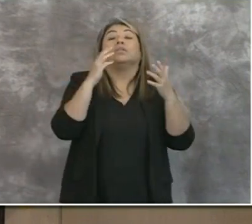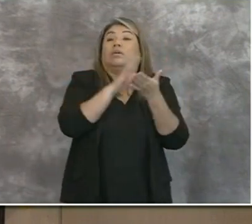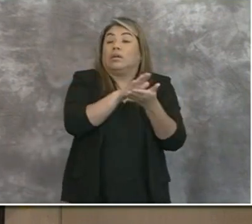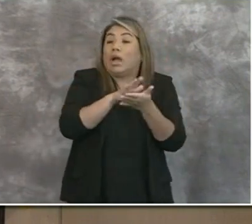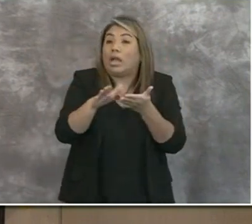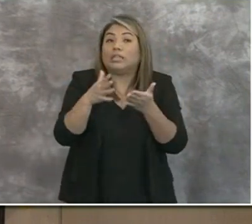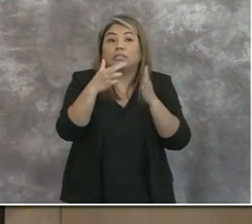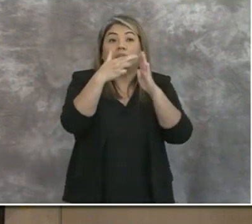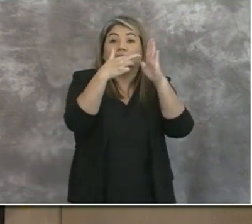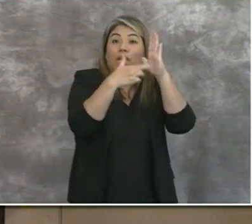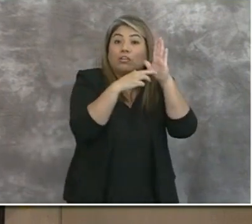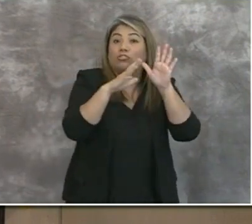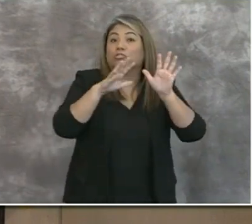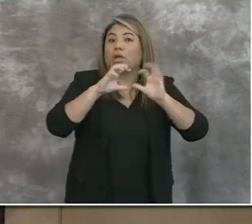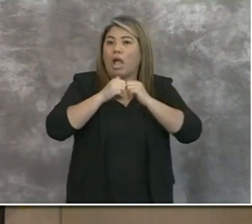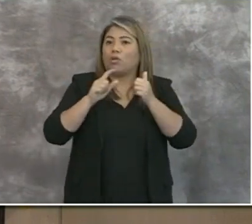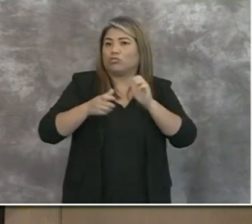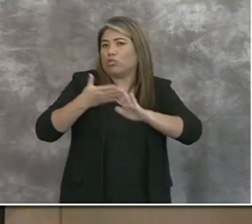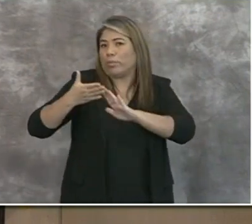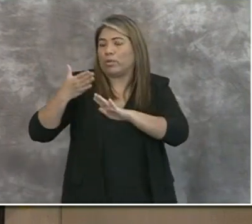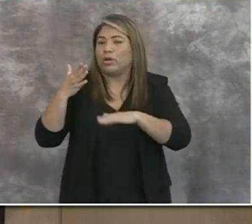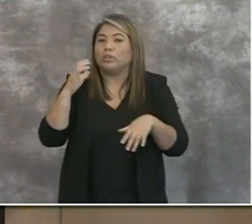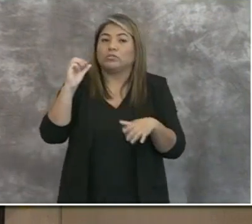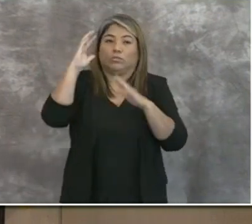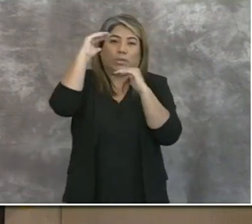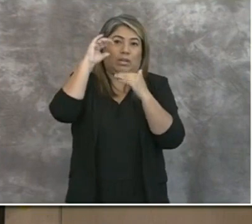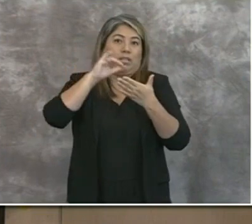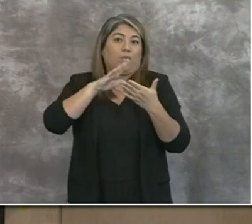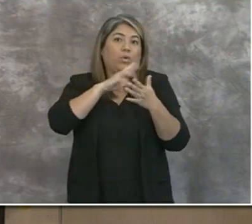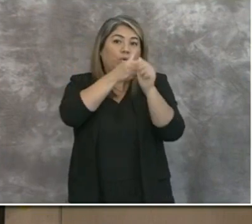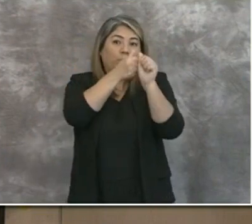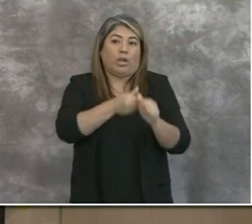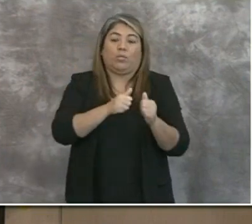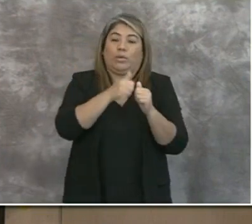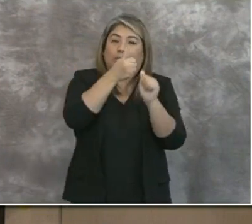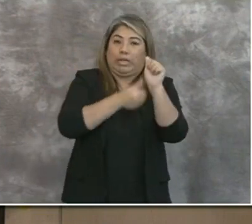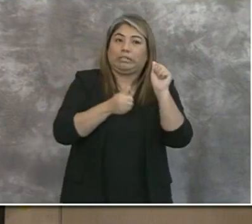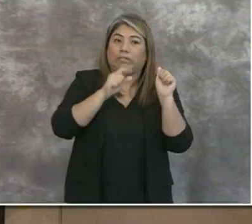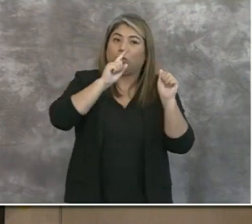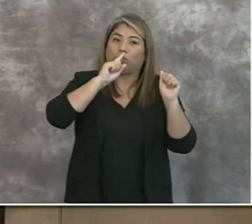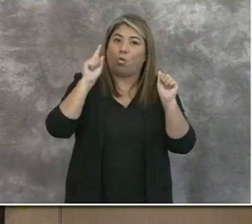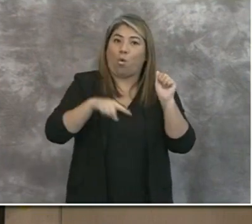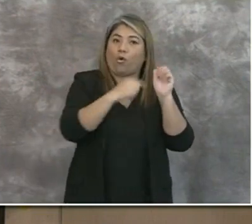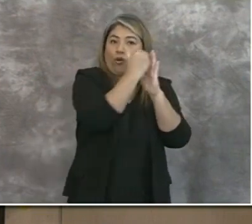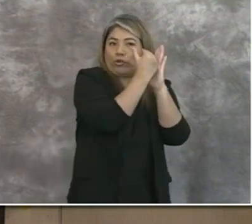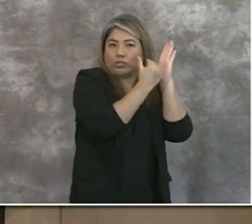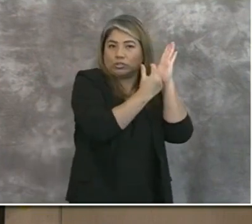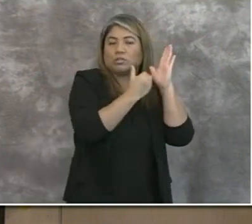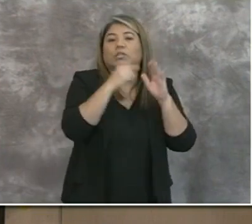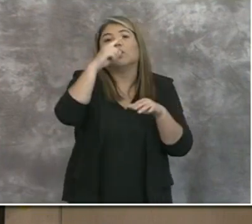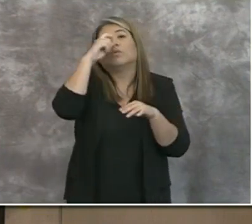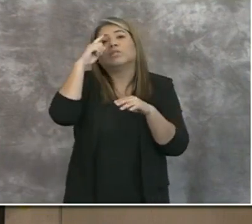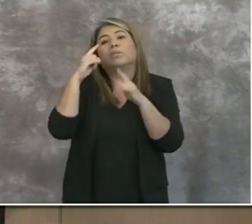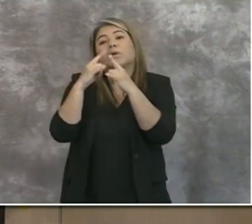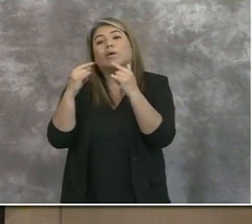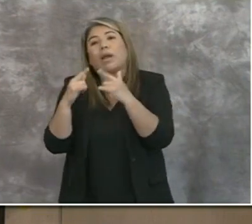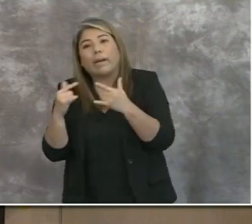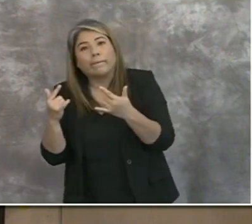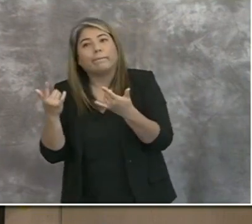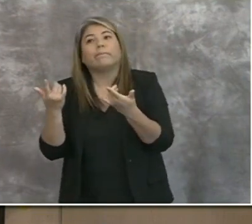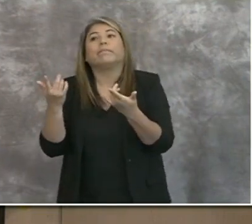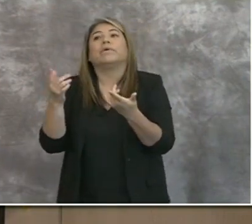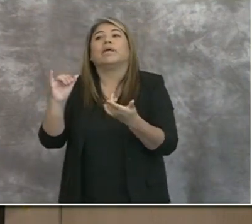standards, and other types of things. And so the expectation is that they will comply with with each of those orders, with the summer camp serving as a